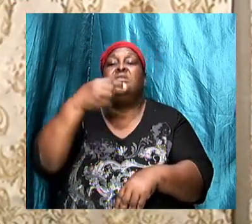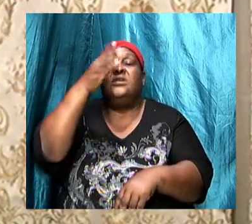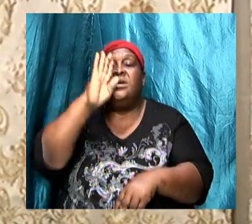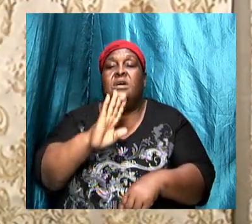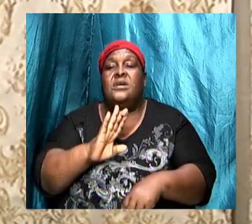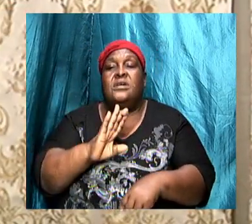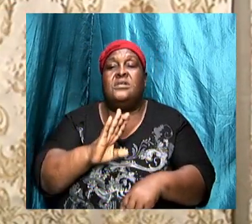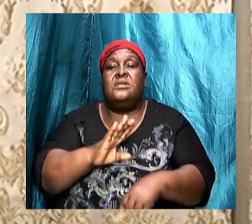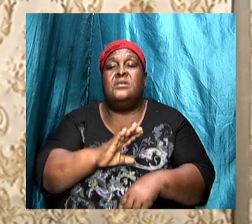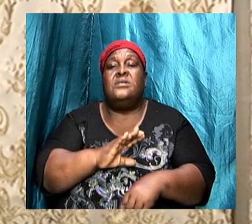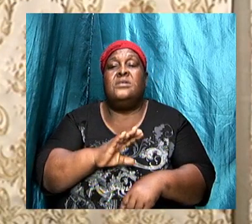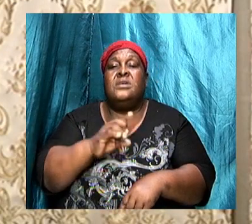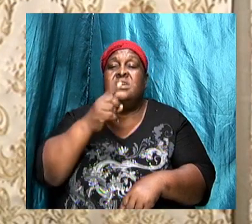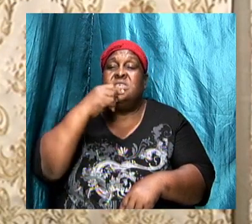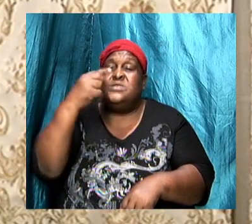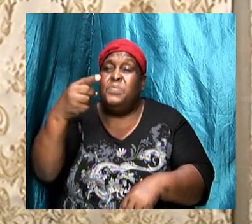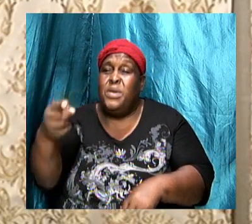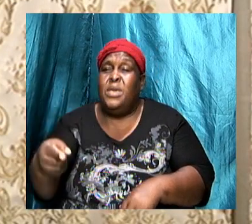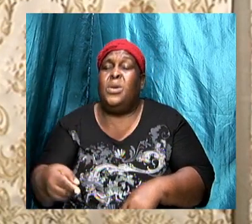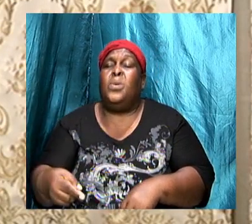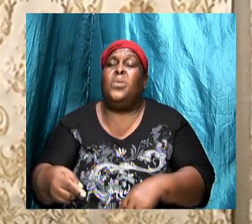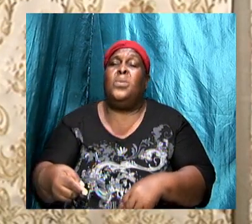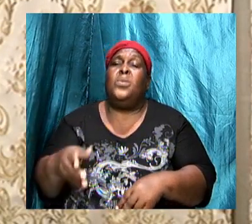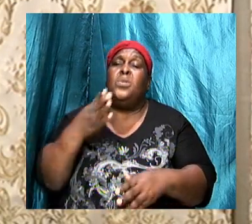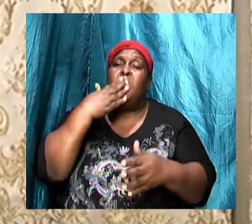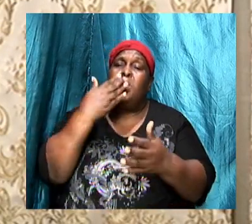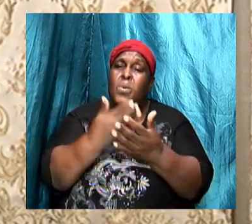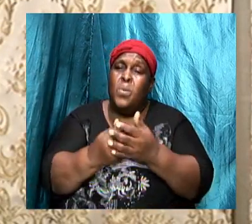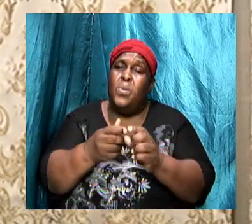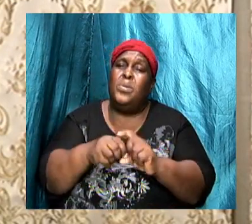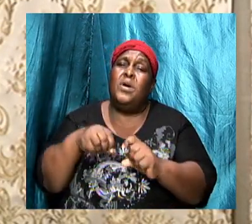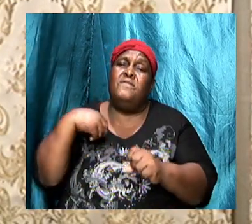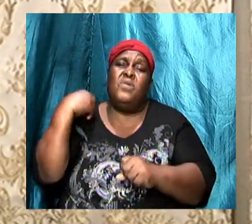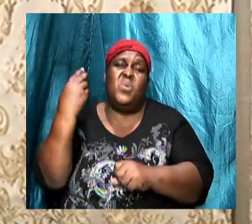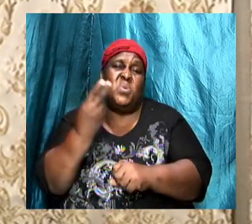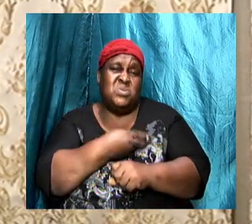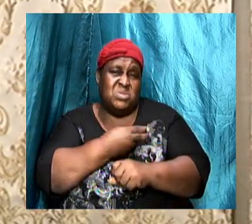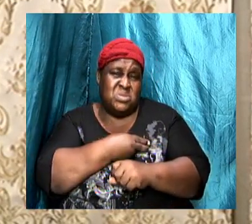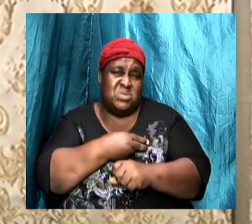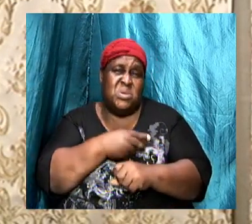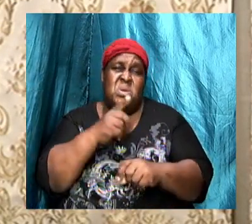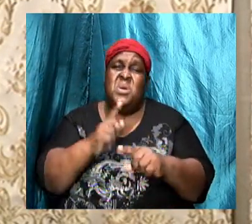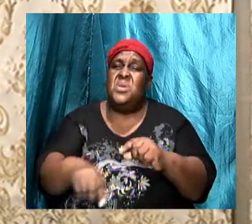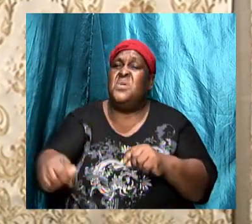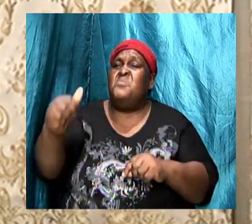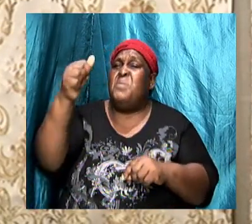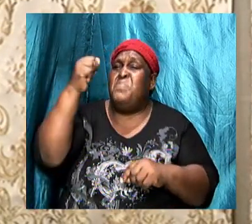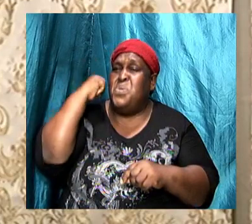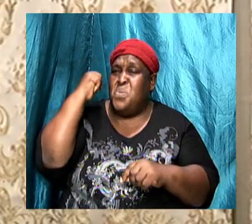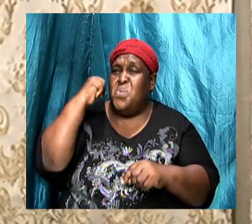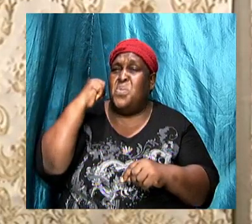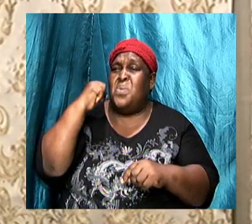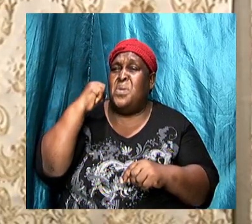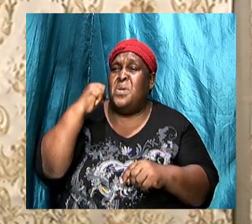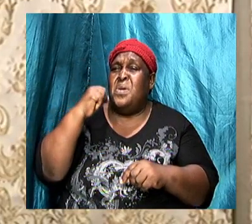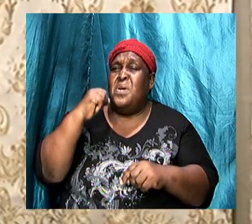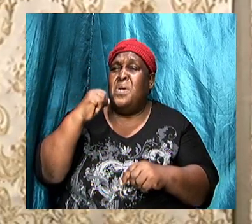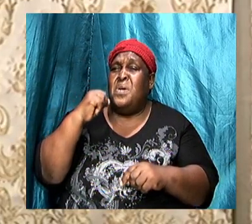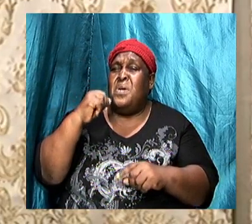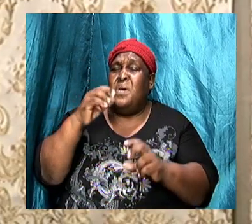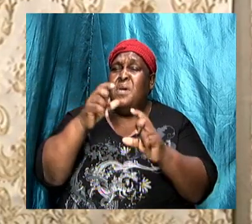commendation give us the rebuke by showing us what the problem is give us the solution